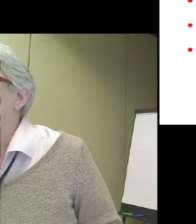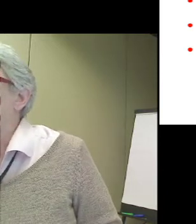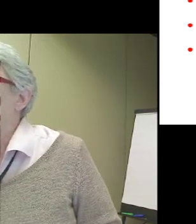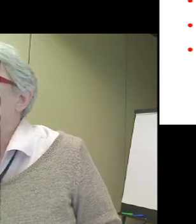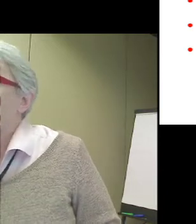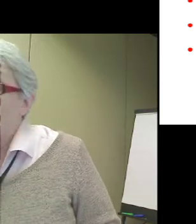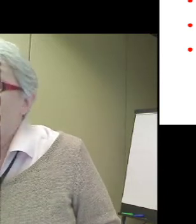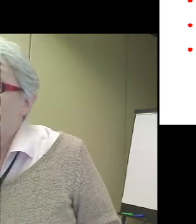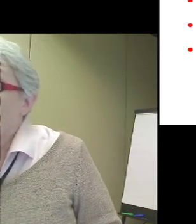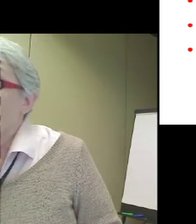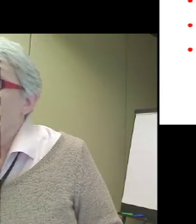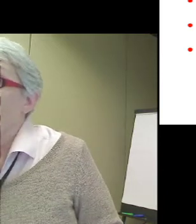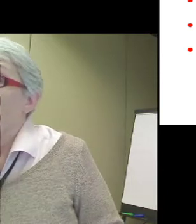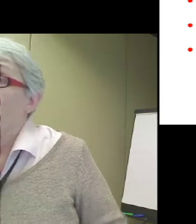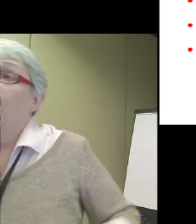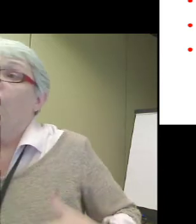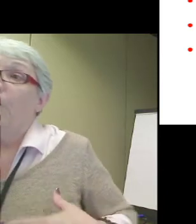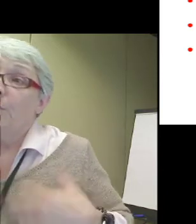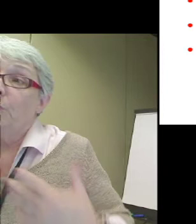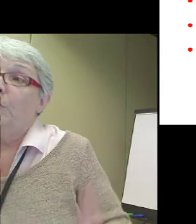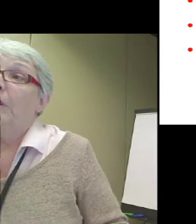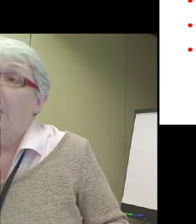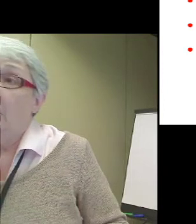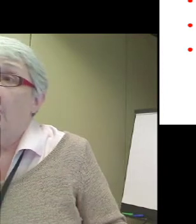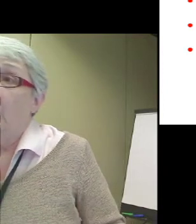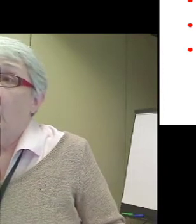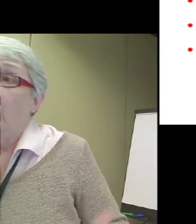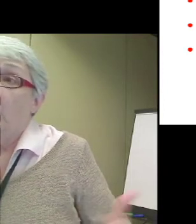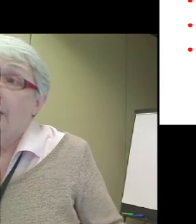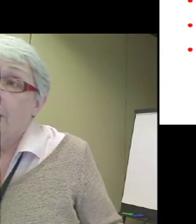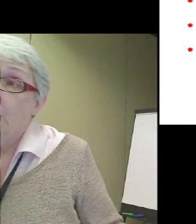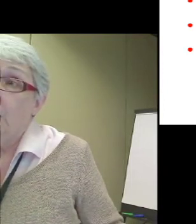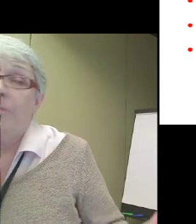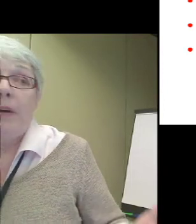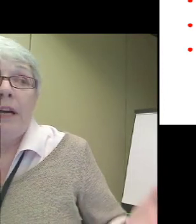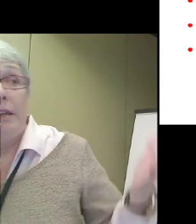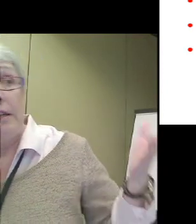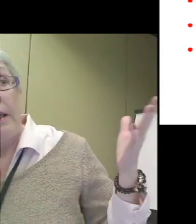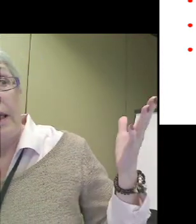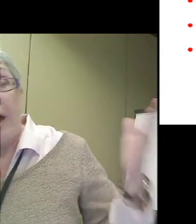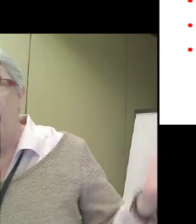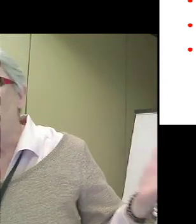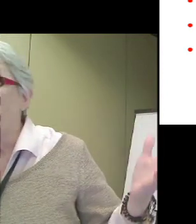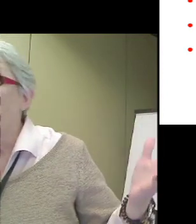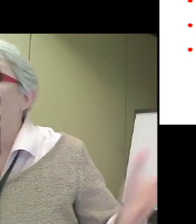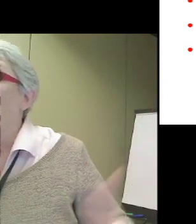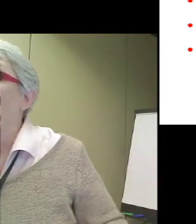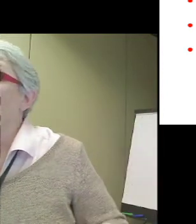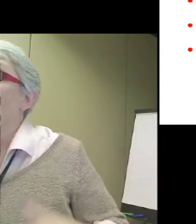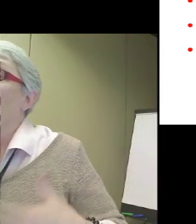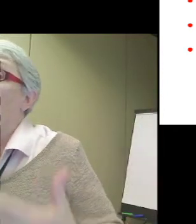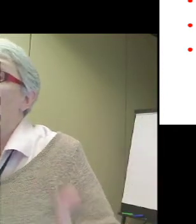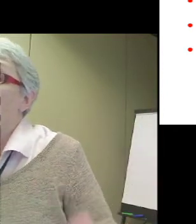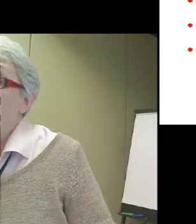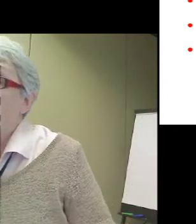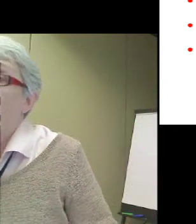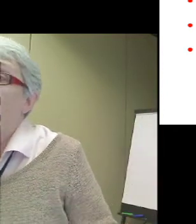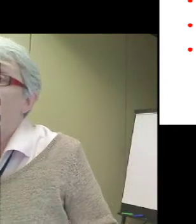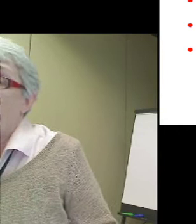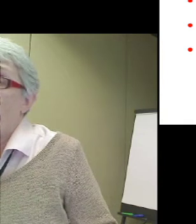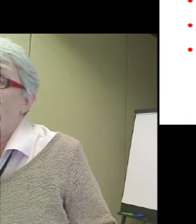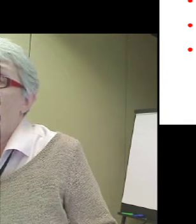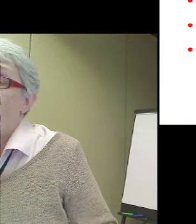provide interpreters, so that when we were speaking about our collection by objects and also the